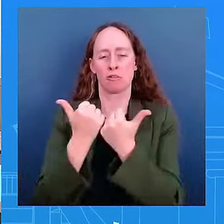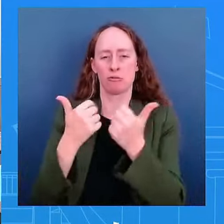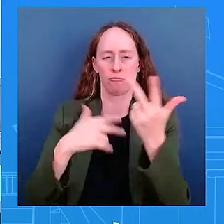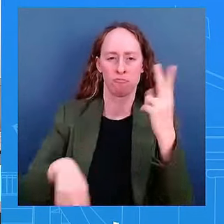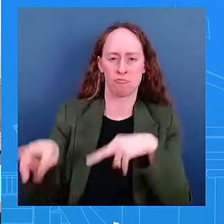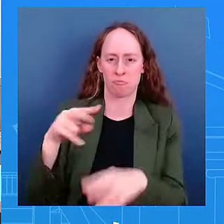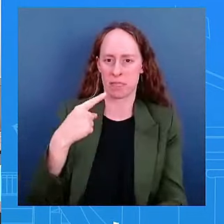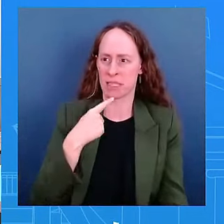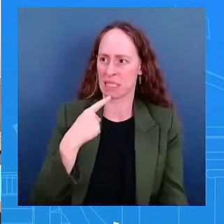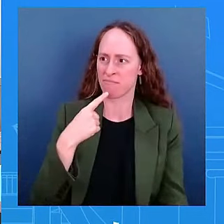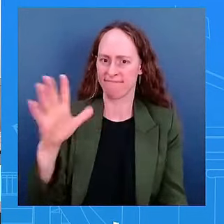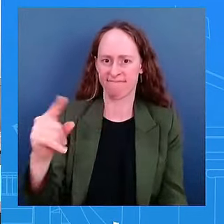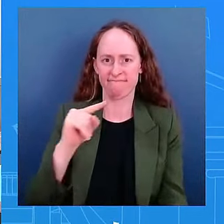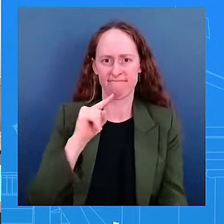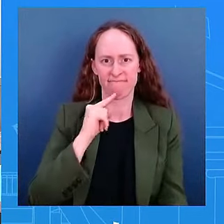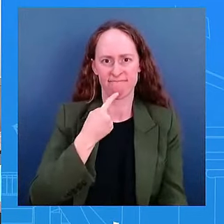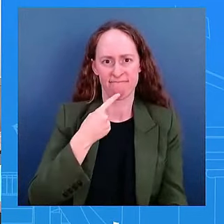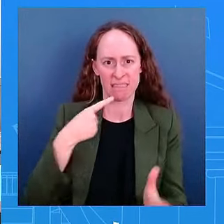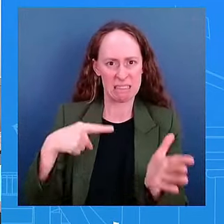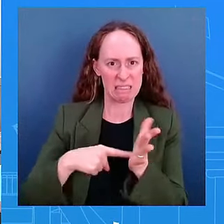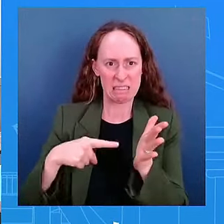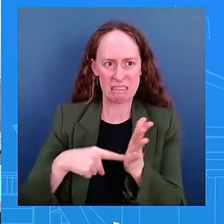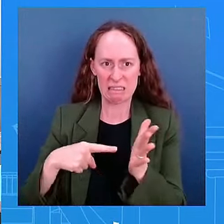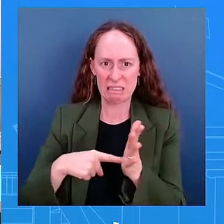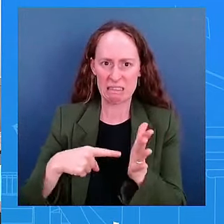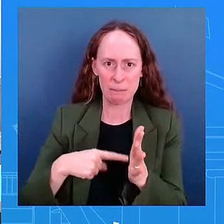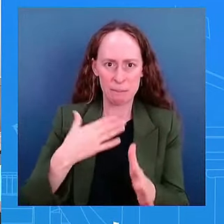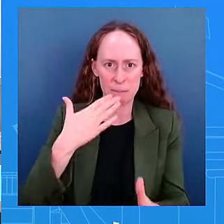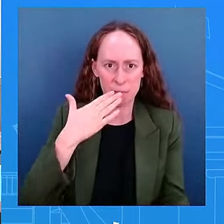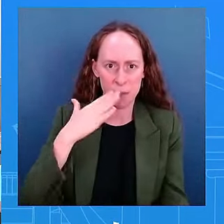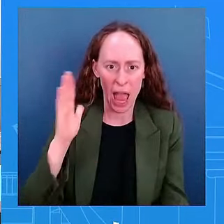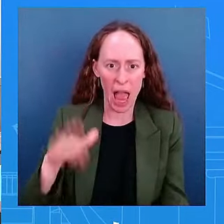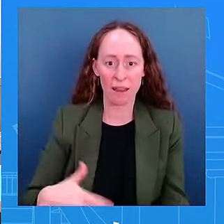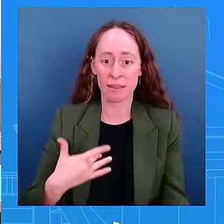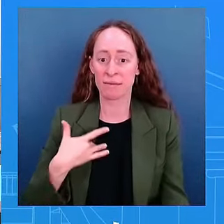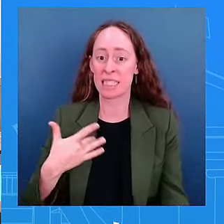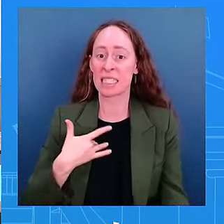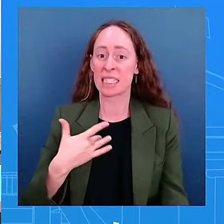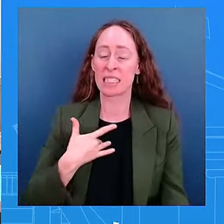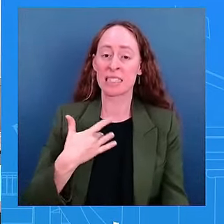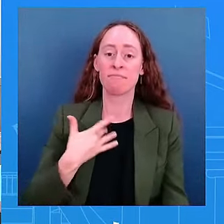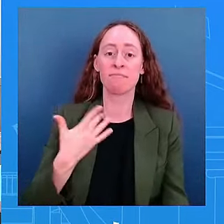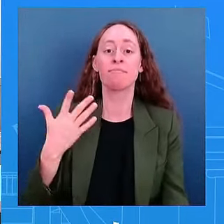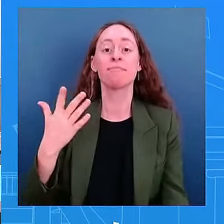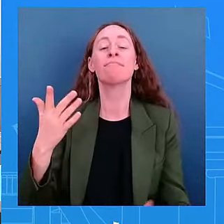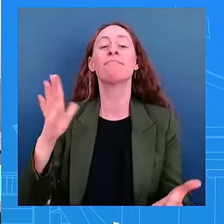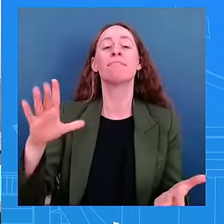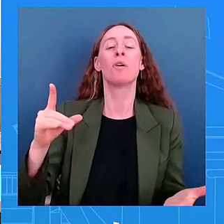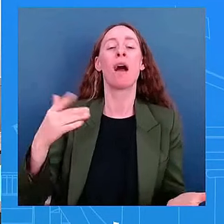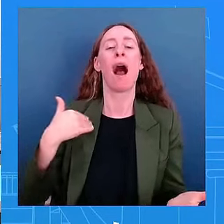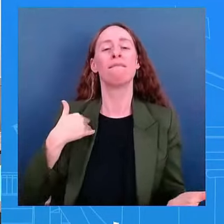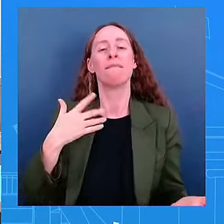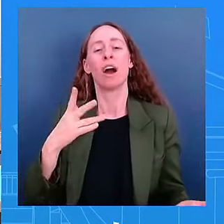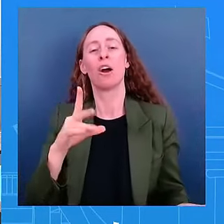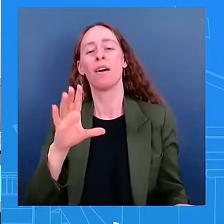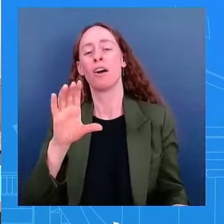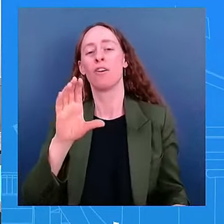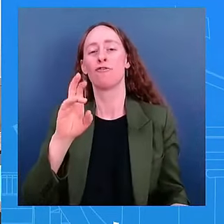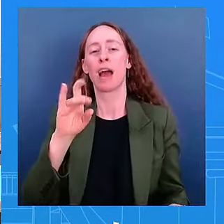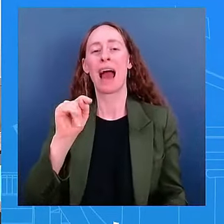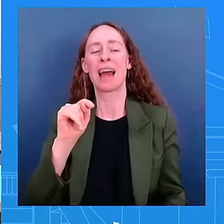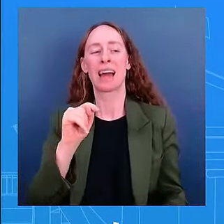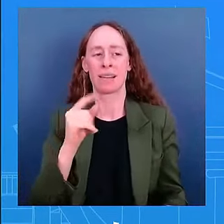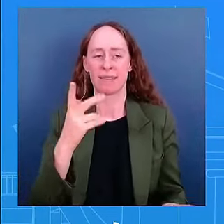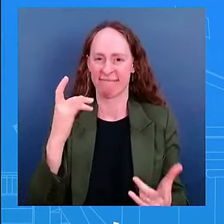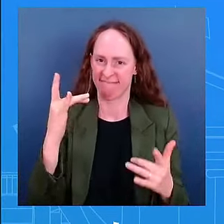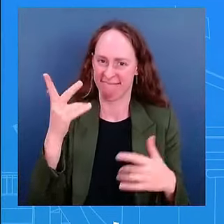the downgrade that the u.s had last year is the president worried about another downgrade because our spending um is more than the money we're taking yeah so let me just take